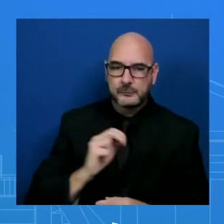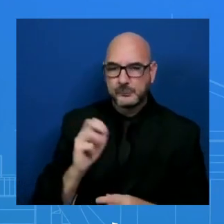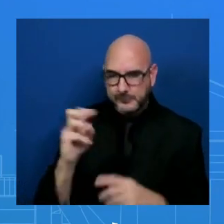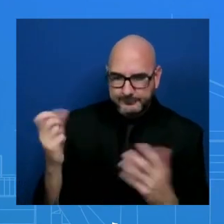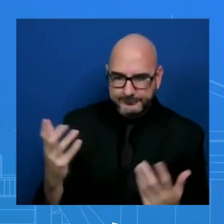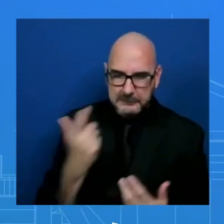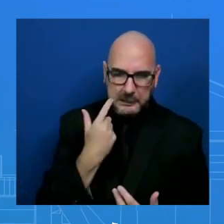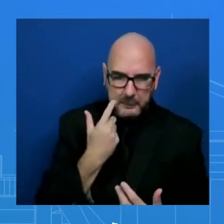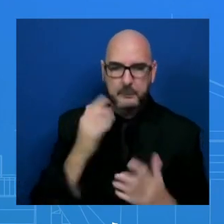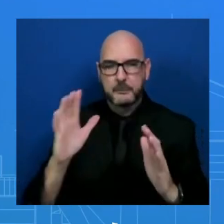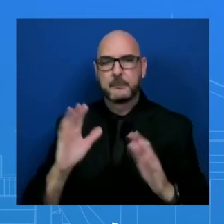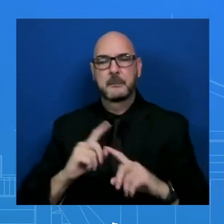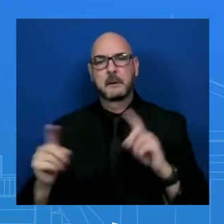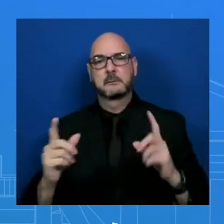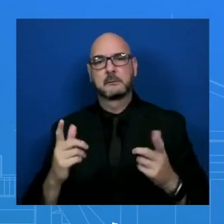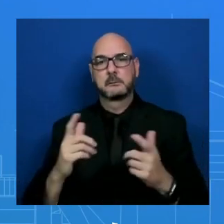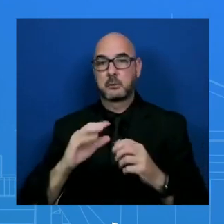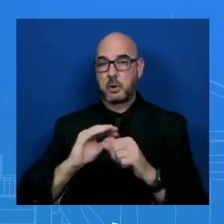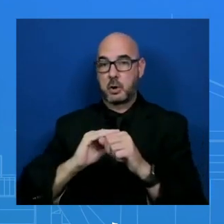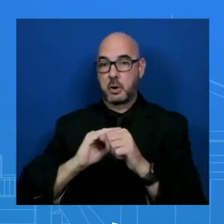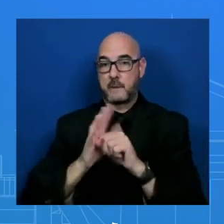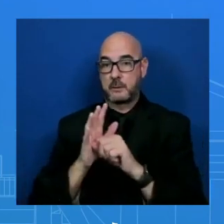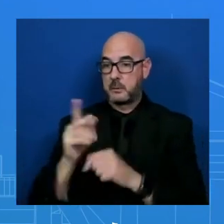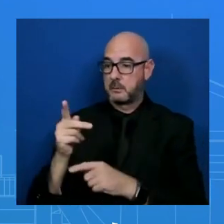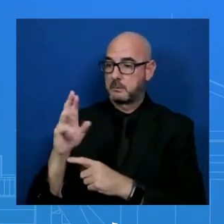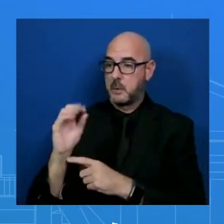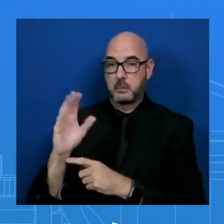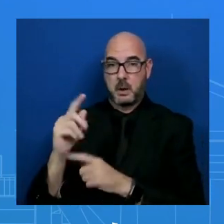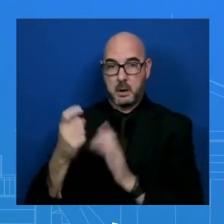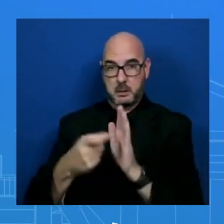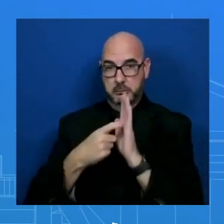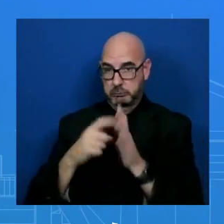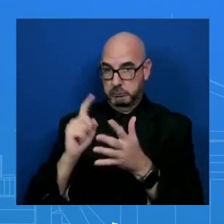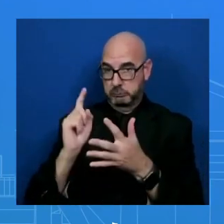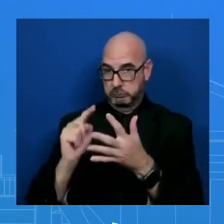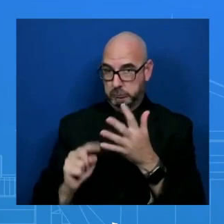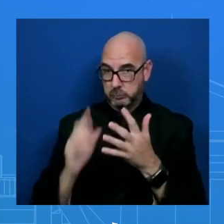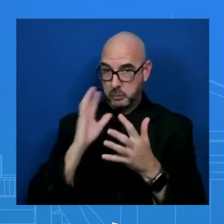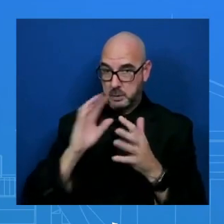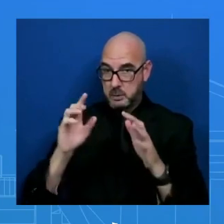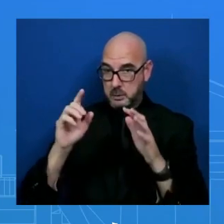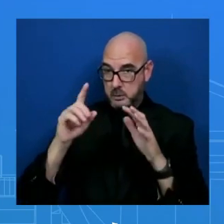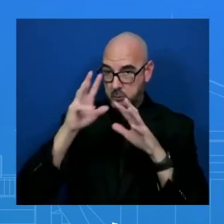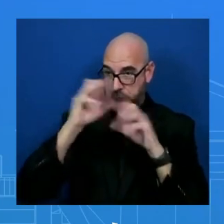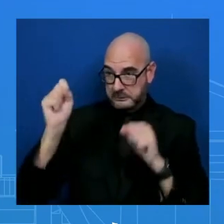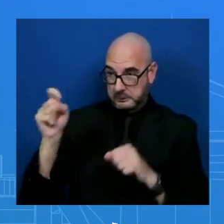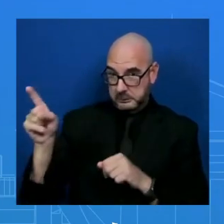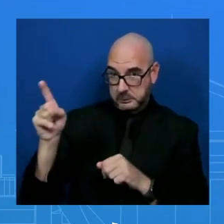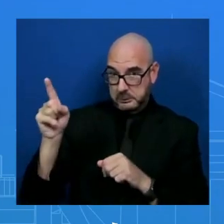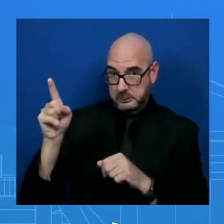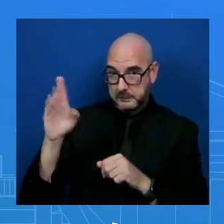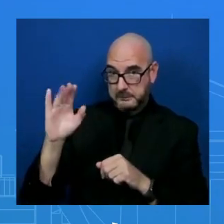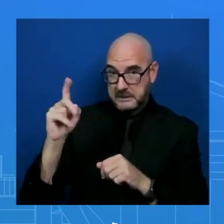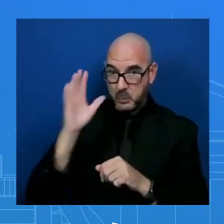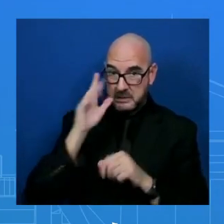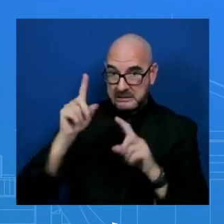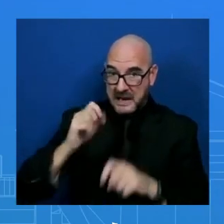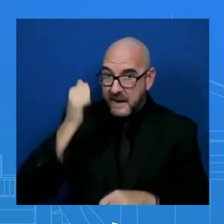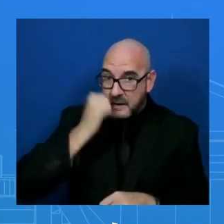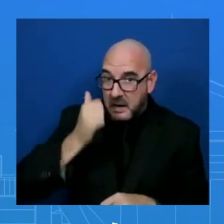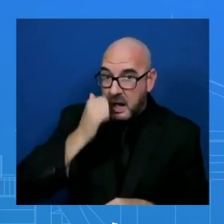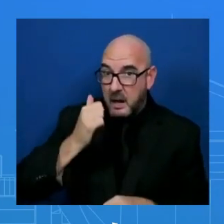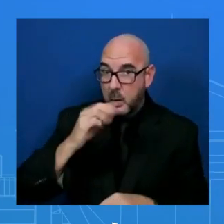protocols for the President. Does he get a test every day before he gets on the plane? Does he have to mask when he's in India? I think there are not –